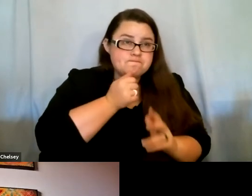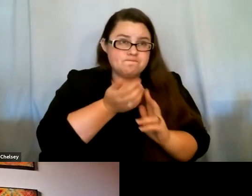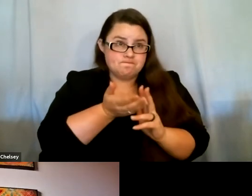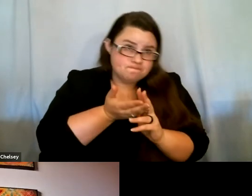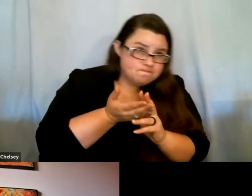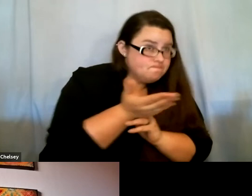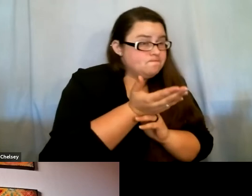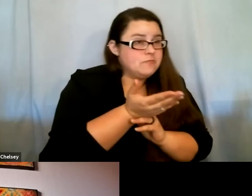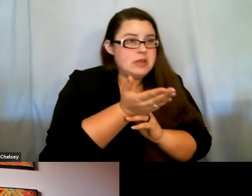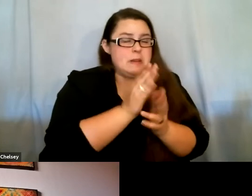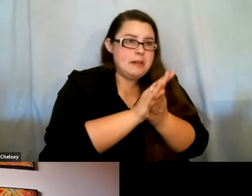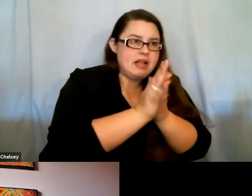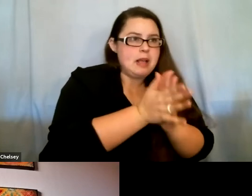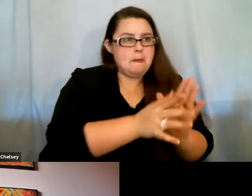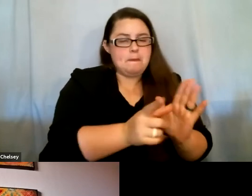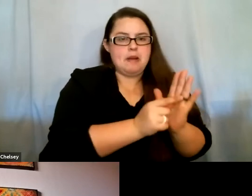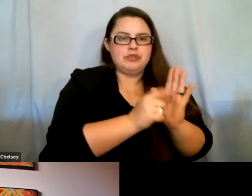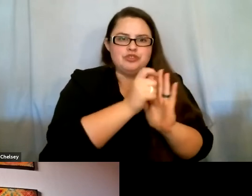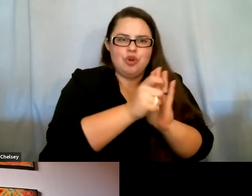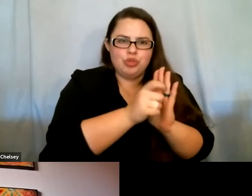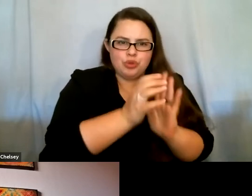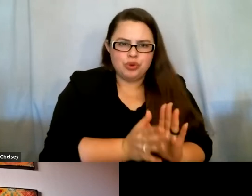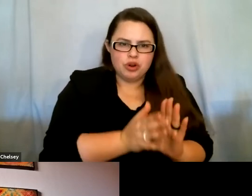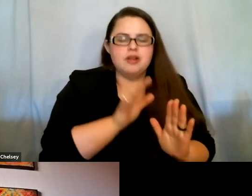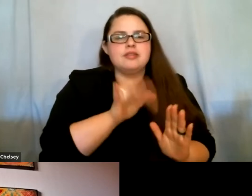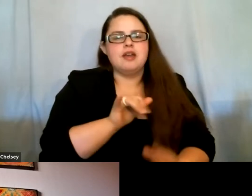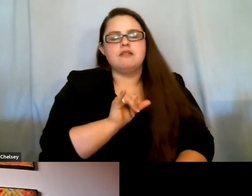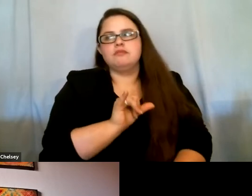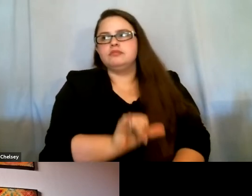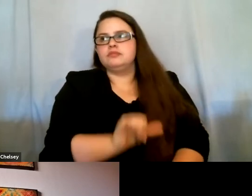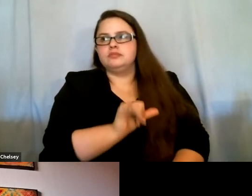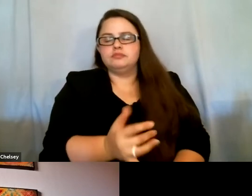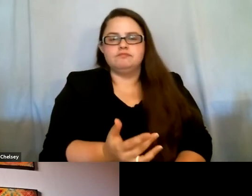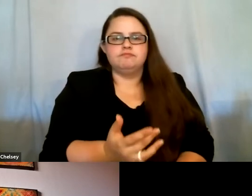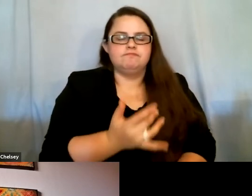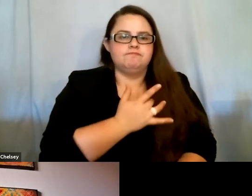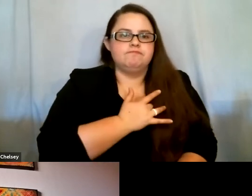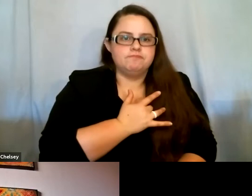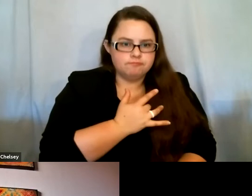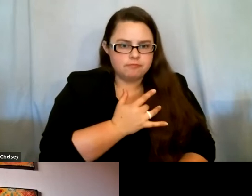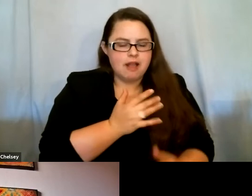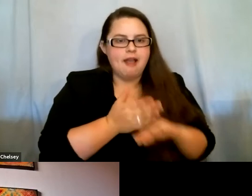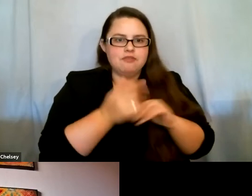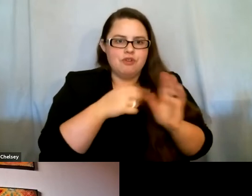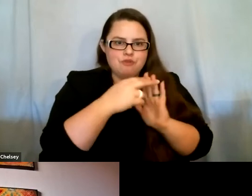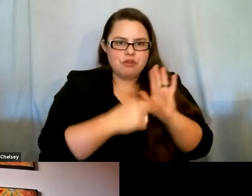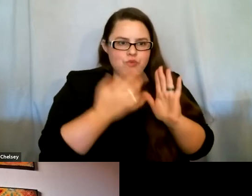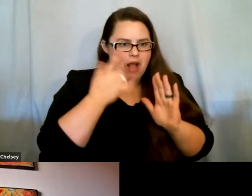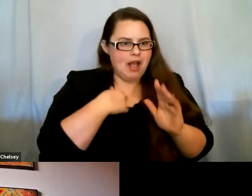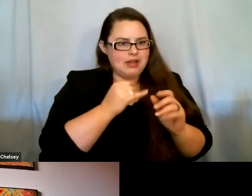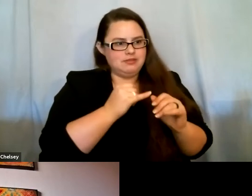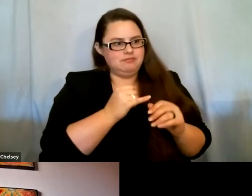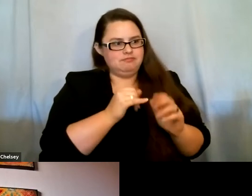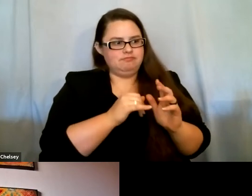to become a published author, right? And that was what resonated with me after I read it. And it resonated with me because I identified with him,